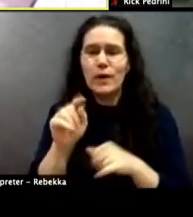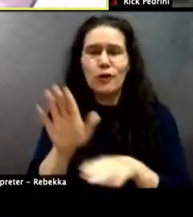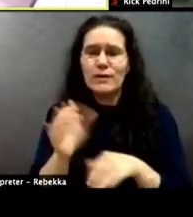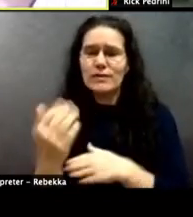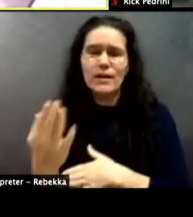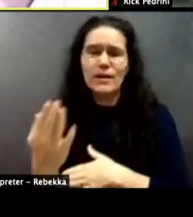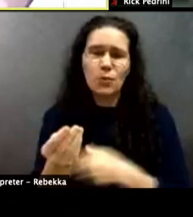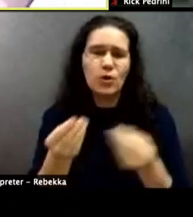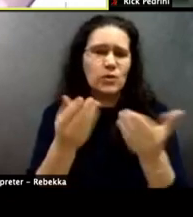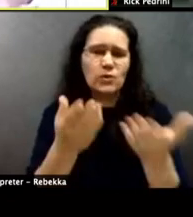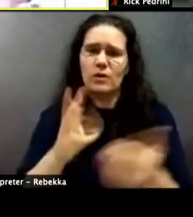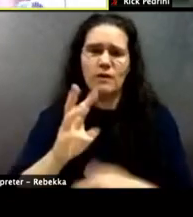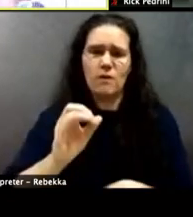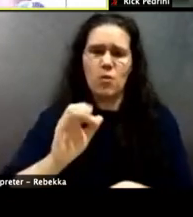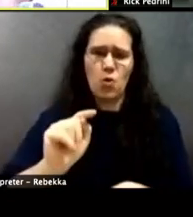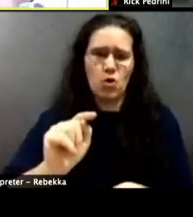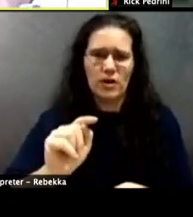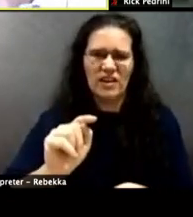Um,